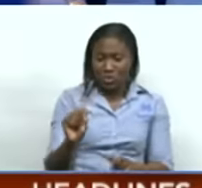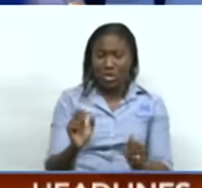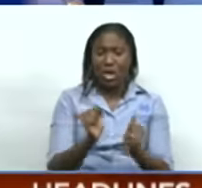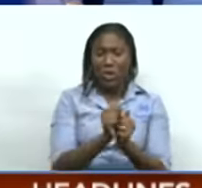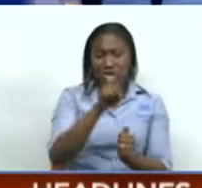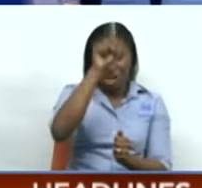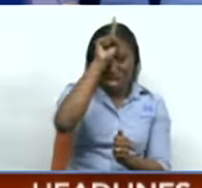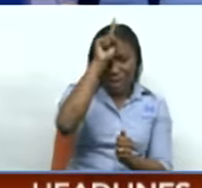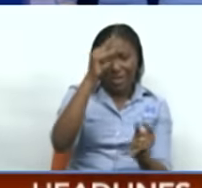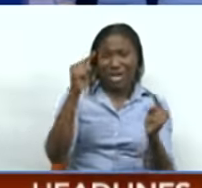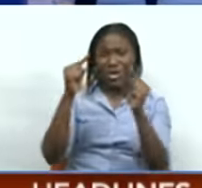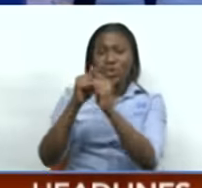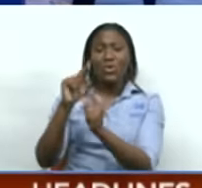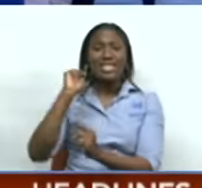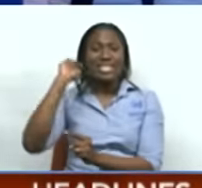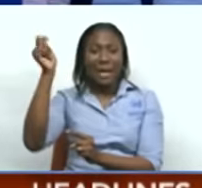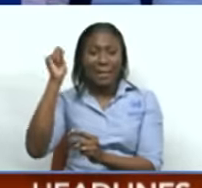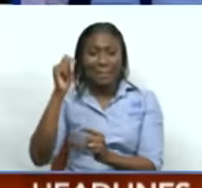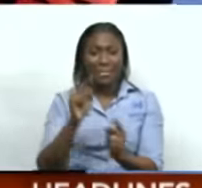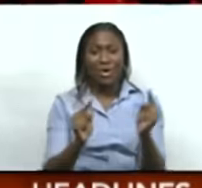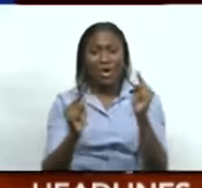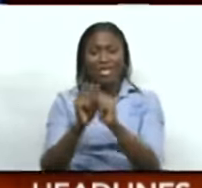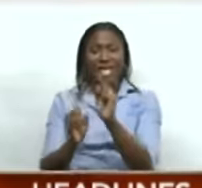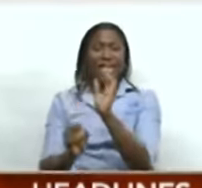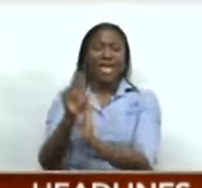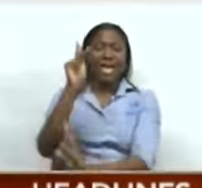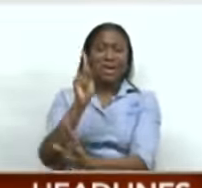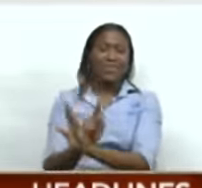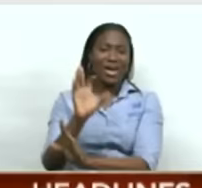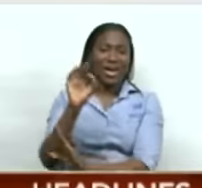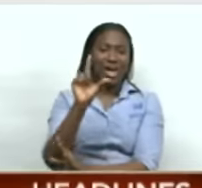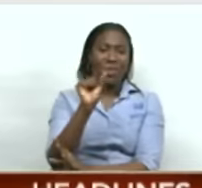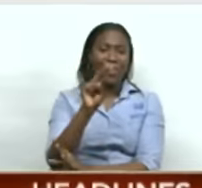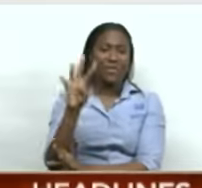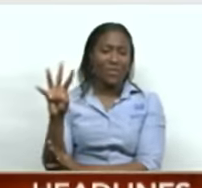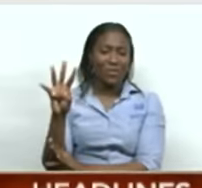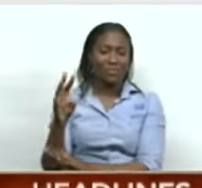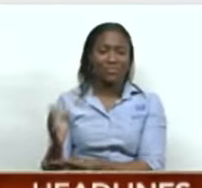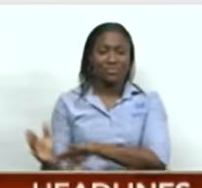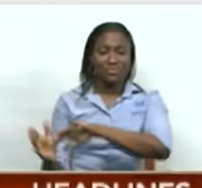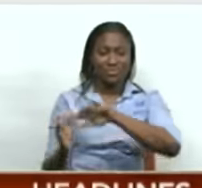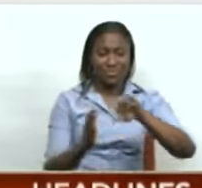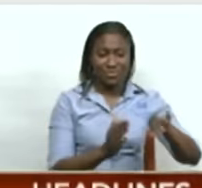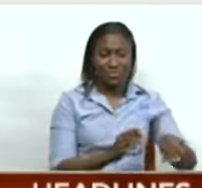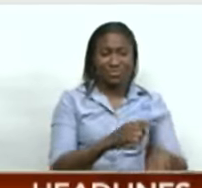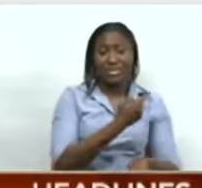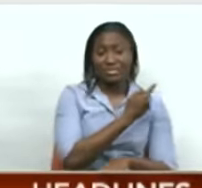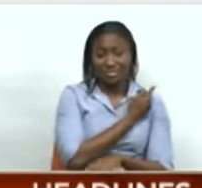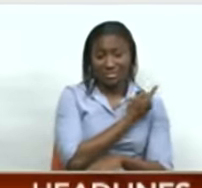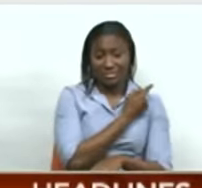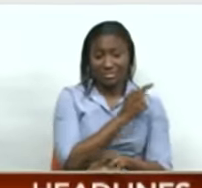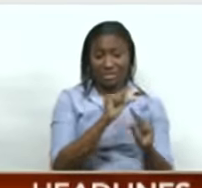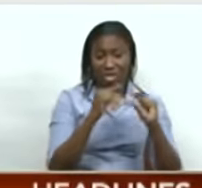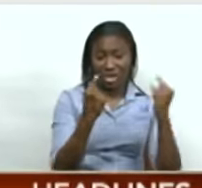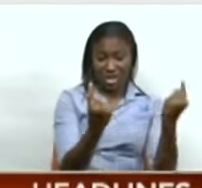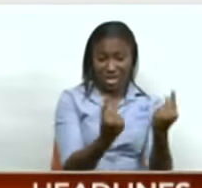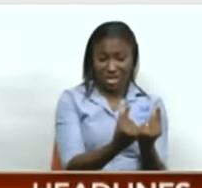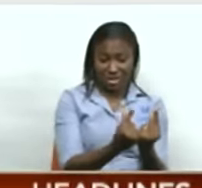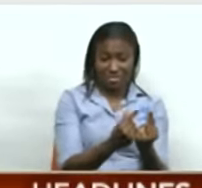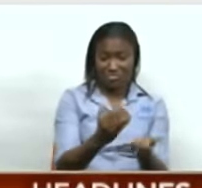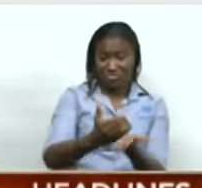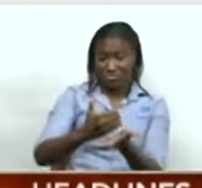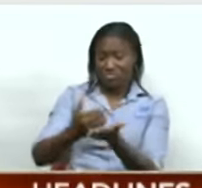Tobago until April 9th, 2024. The ProMan Foundation has contributed over $3.8 million